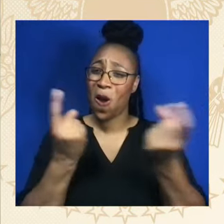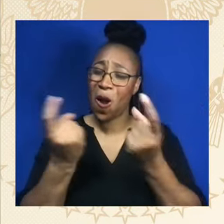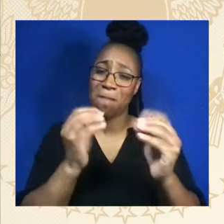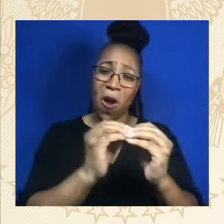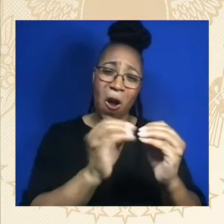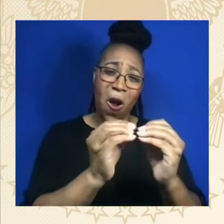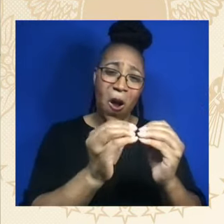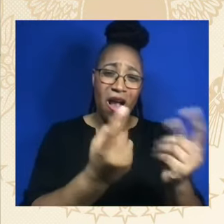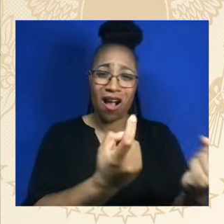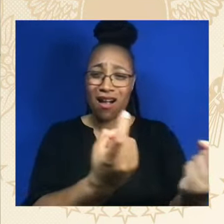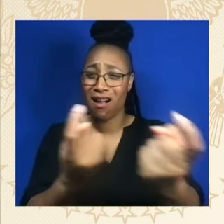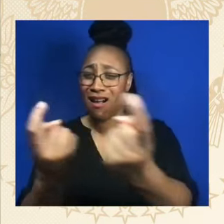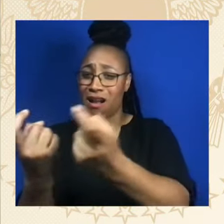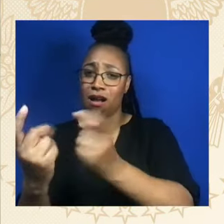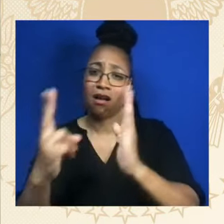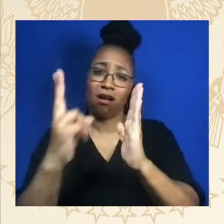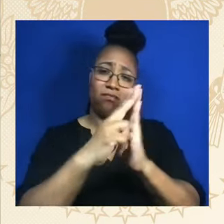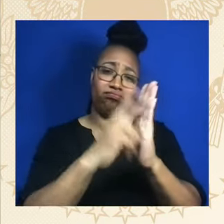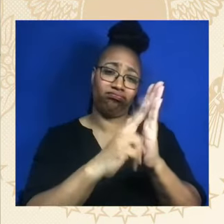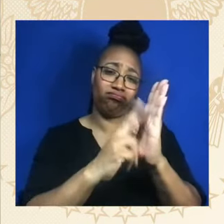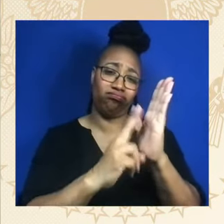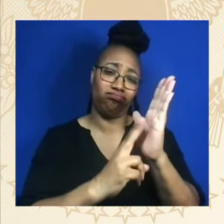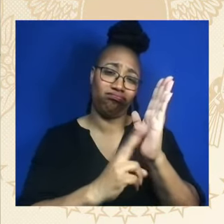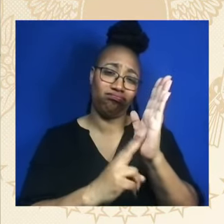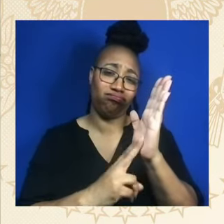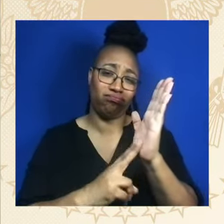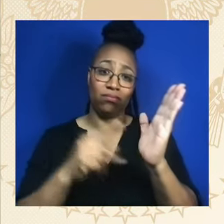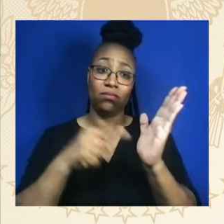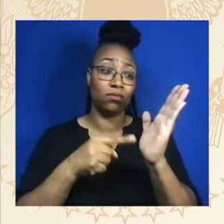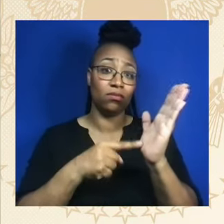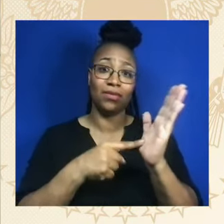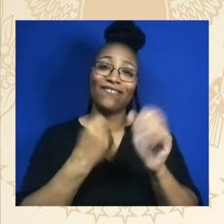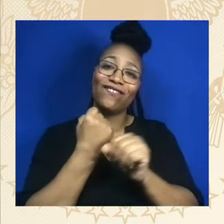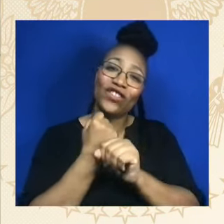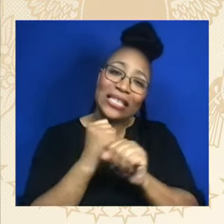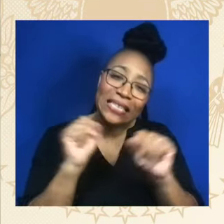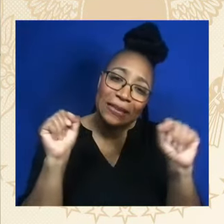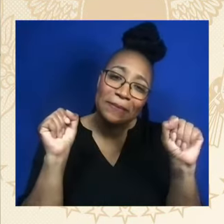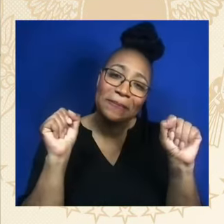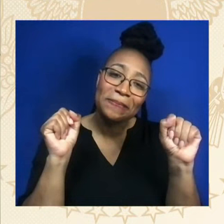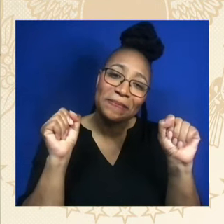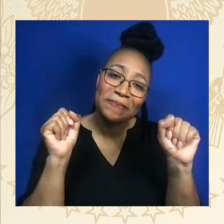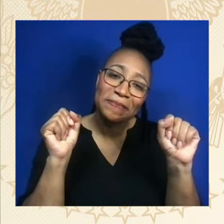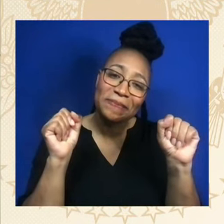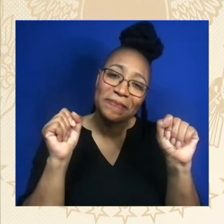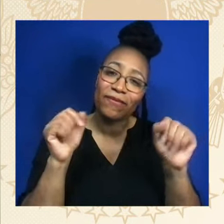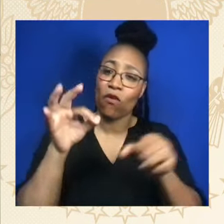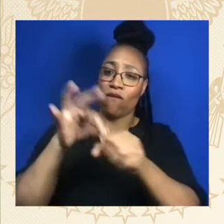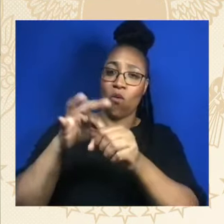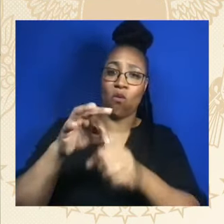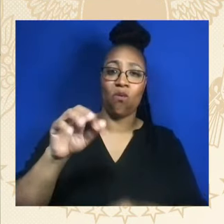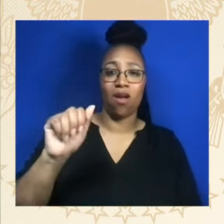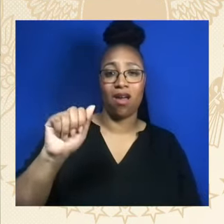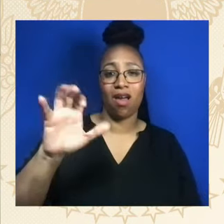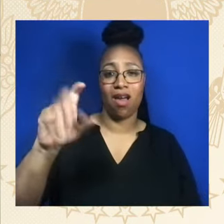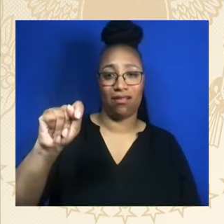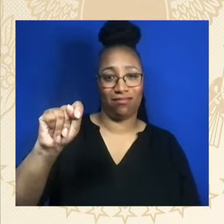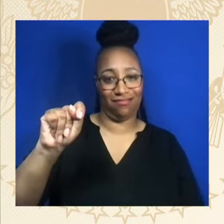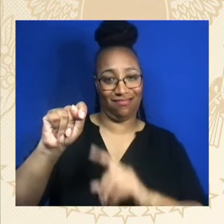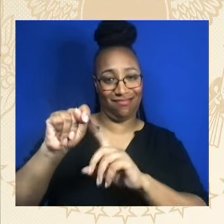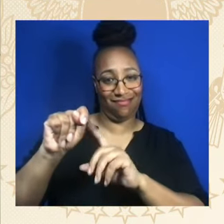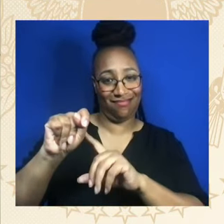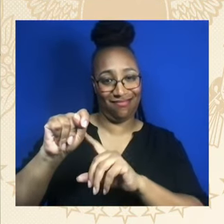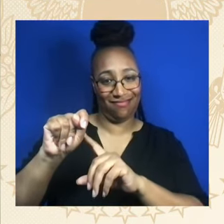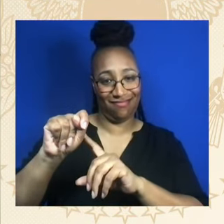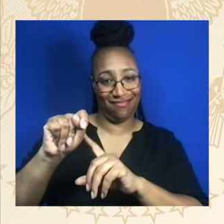I made clear that we cannot let the filibuster be an obstacle protecting that sacred right to vote. Look, let me close with this.